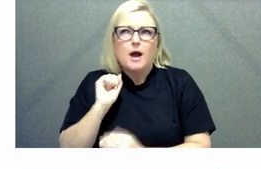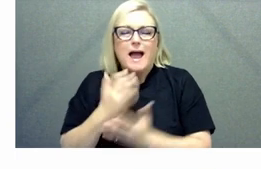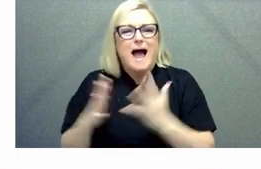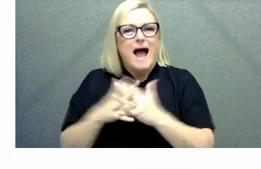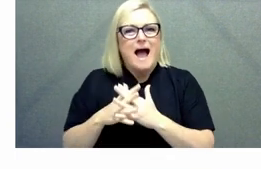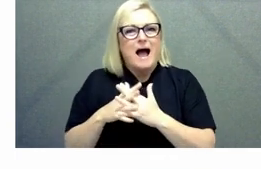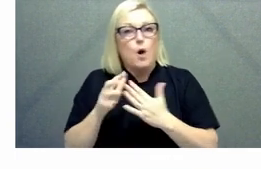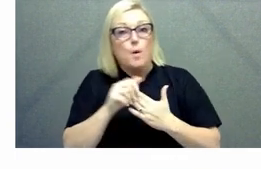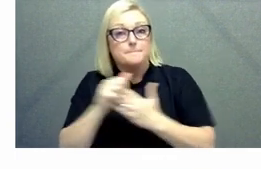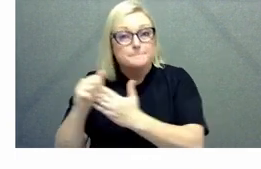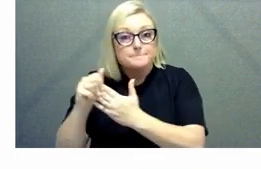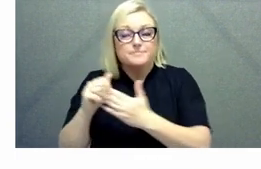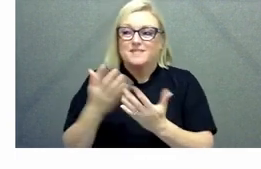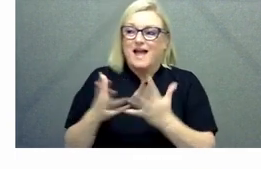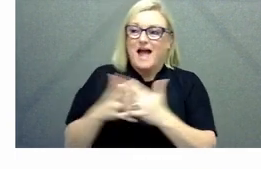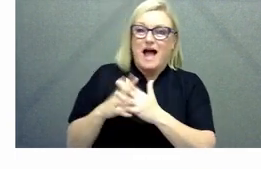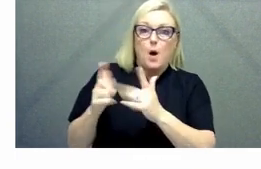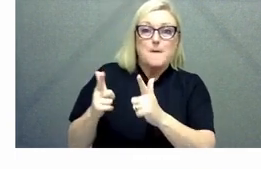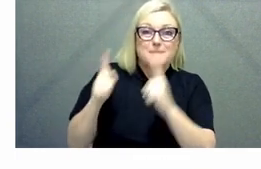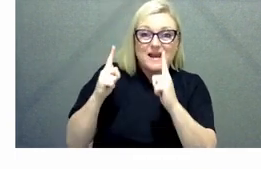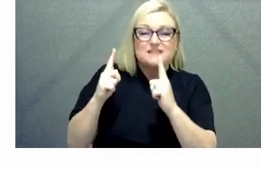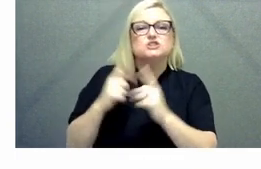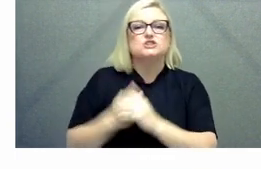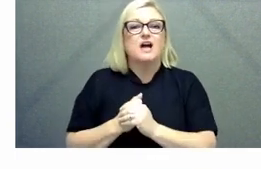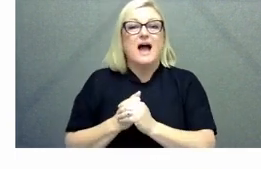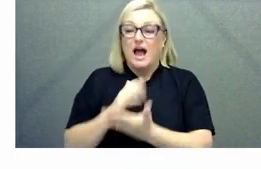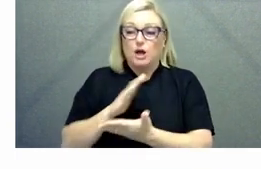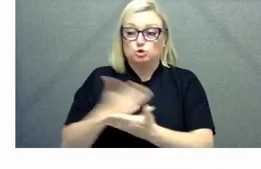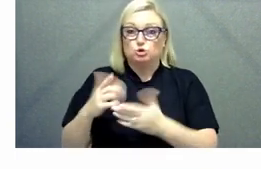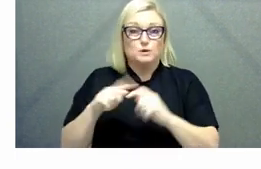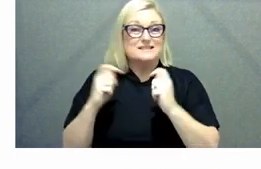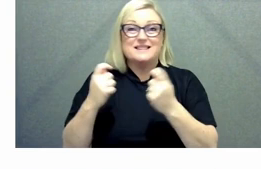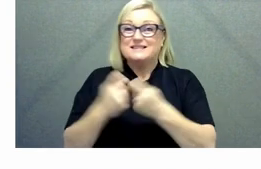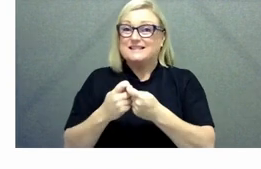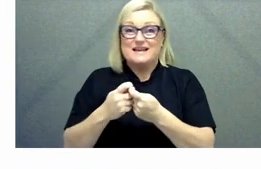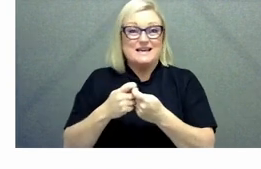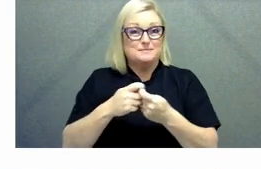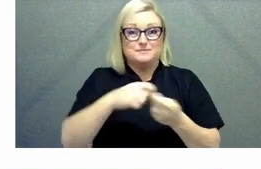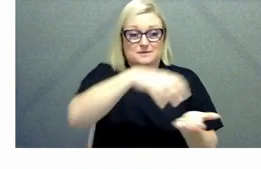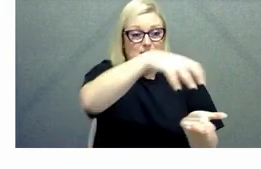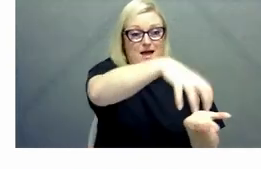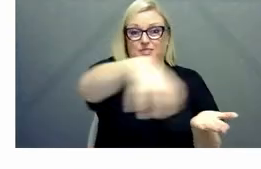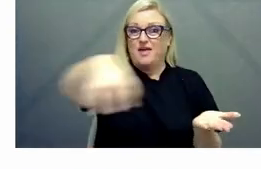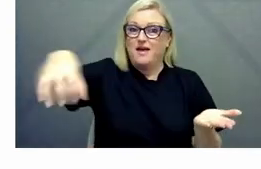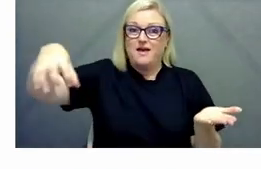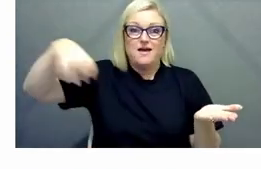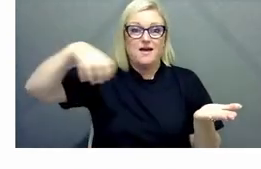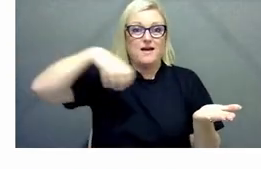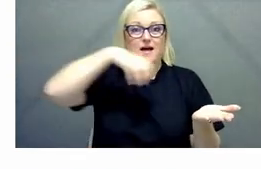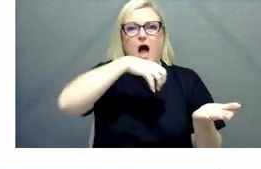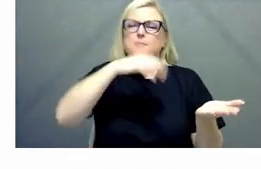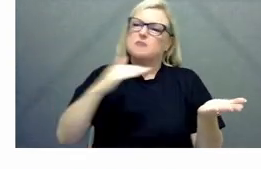and that really does come down to the individual team level so you know it's important to talk about it at the organizational level